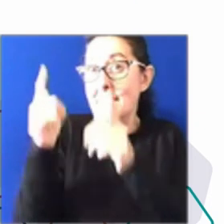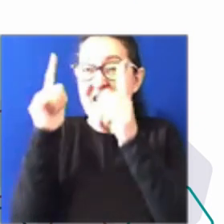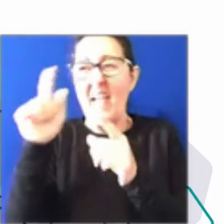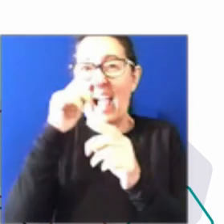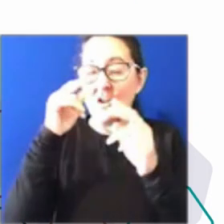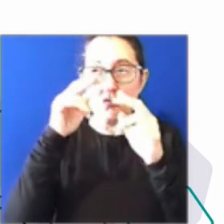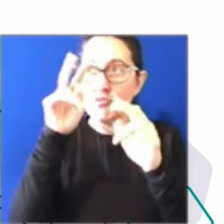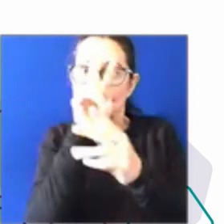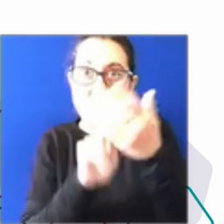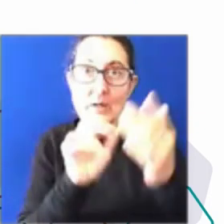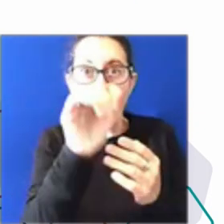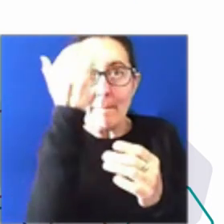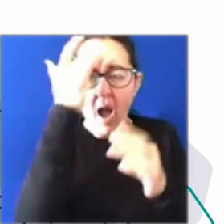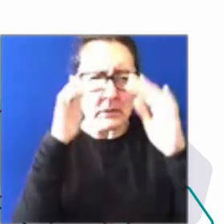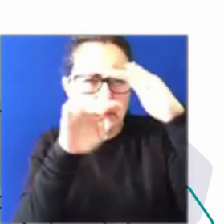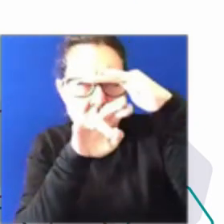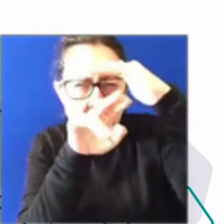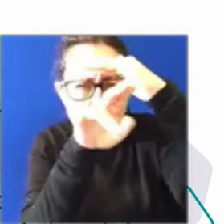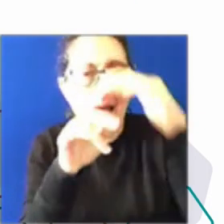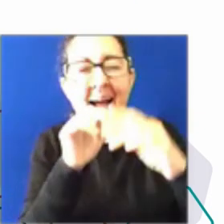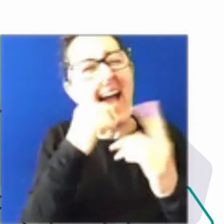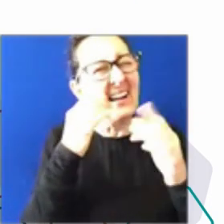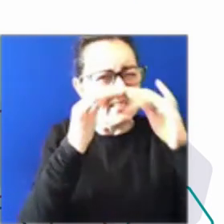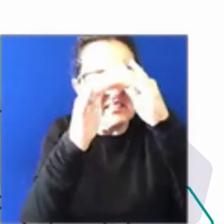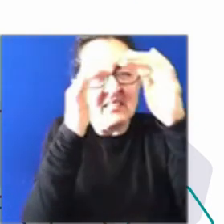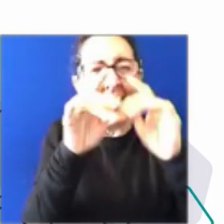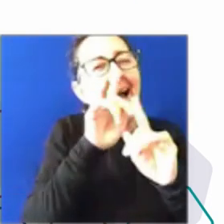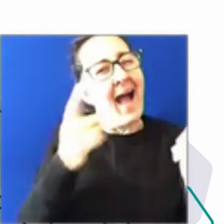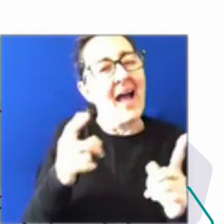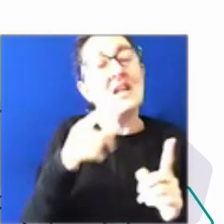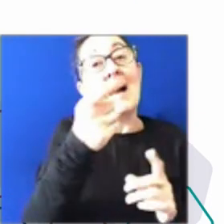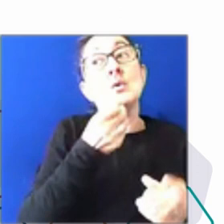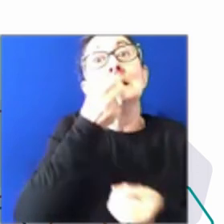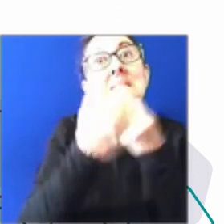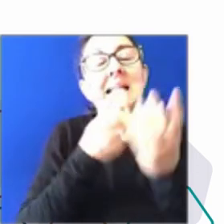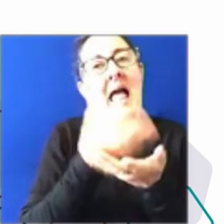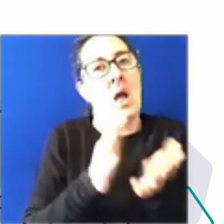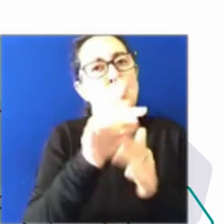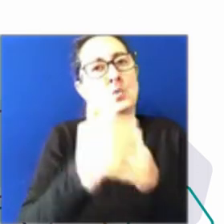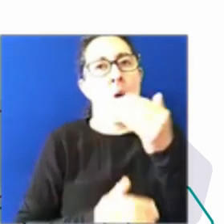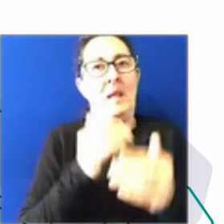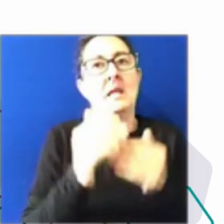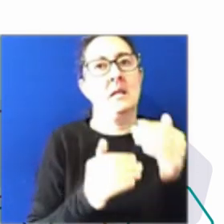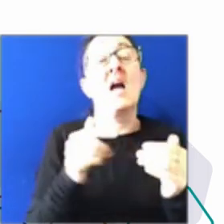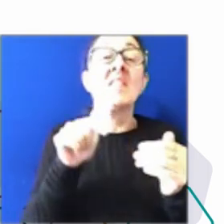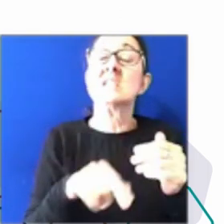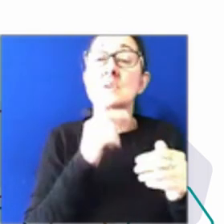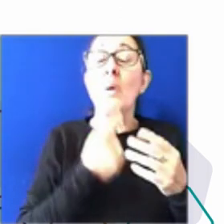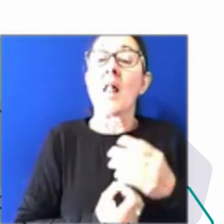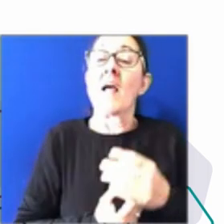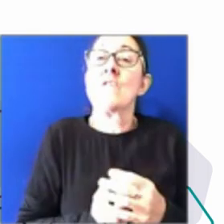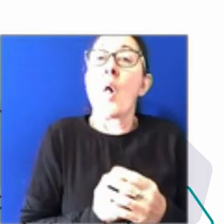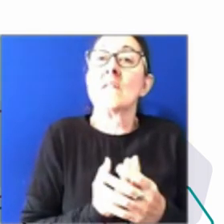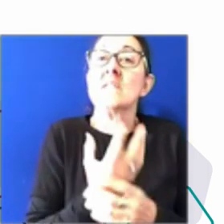going with it? And what works for you? And this evolves, you know. And so we need to be constantly checking in on one another